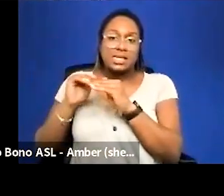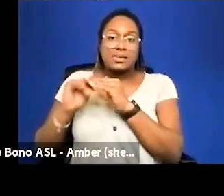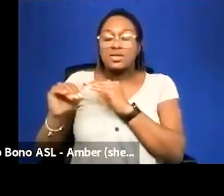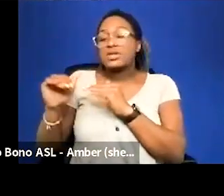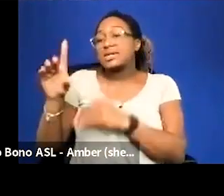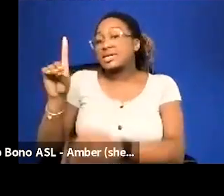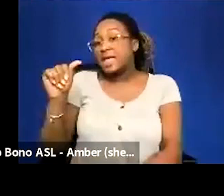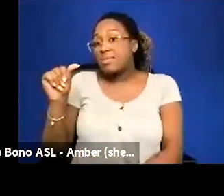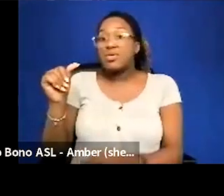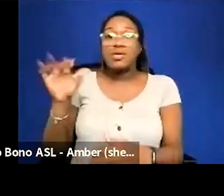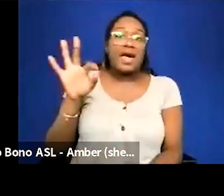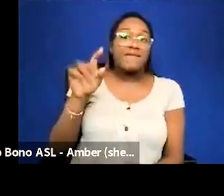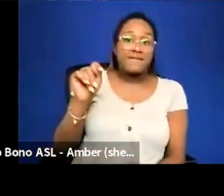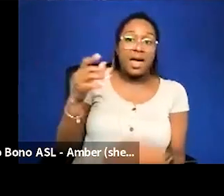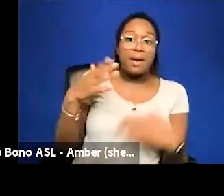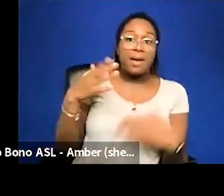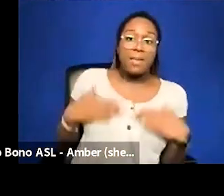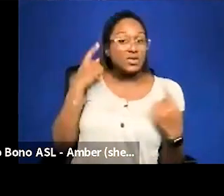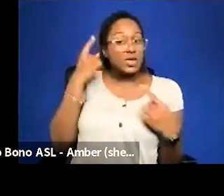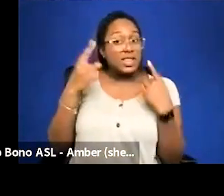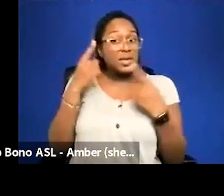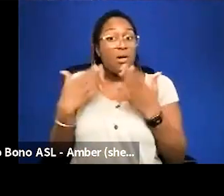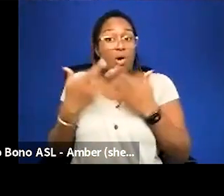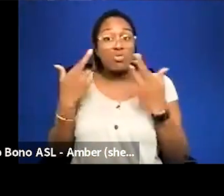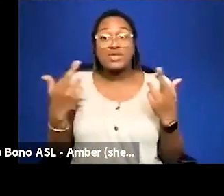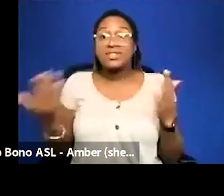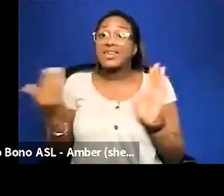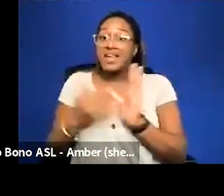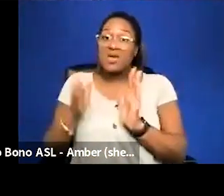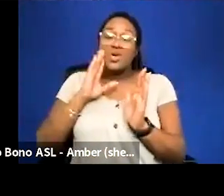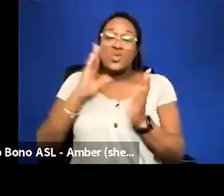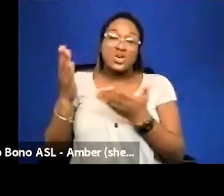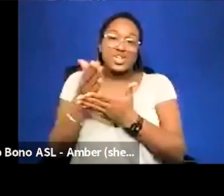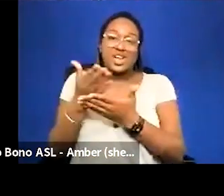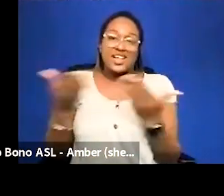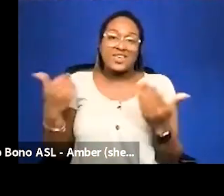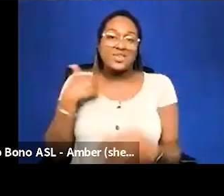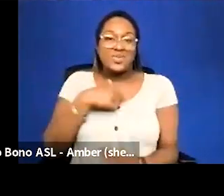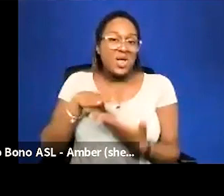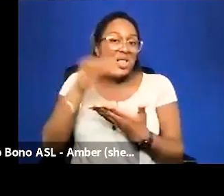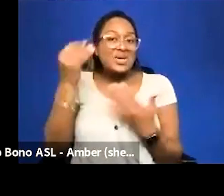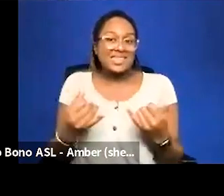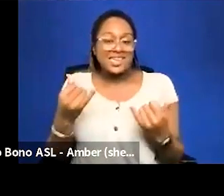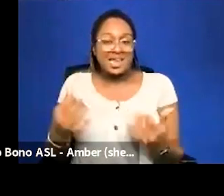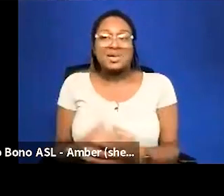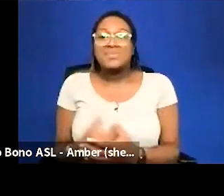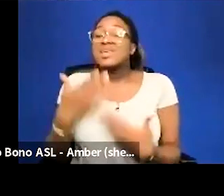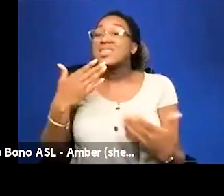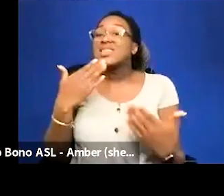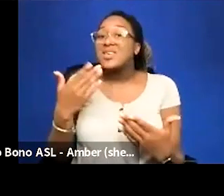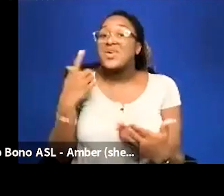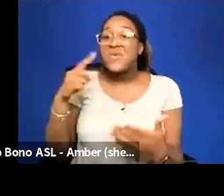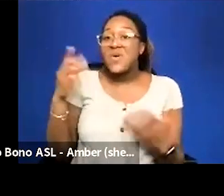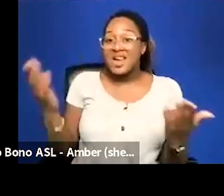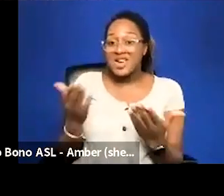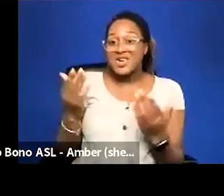bodies um so please do think about all those resources and again we'll share some of the things that we've learned today um thank you for being